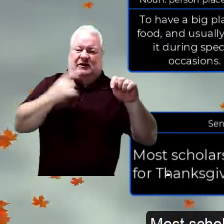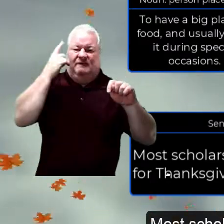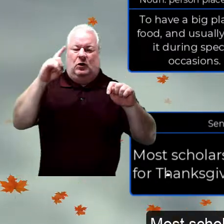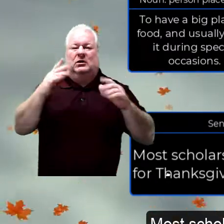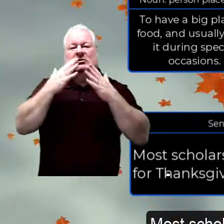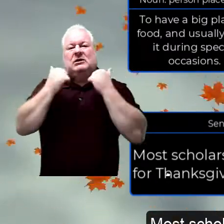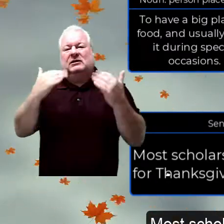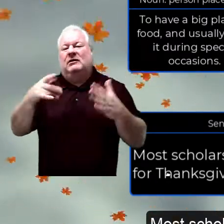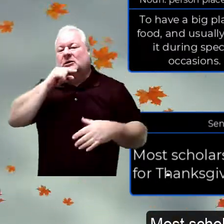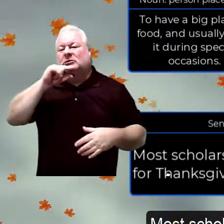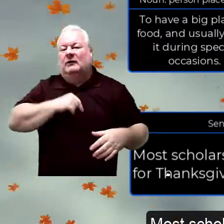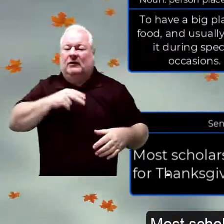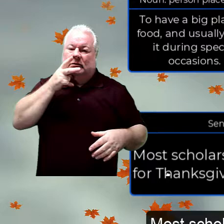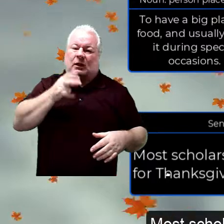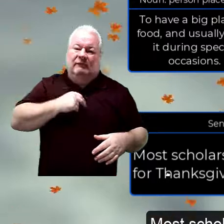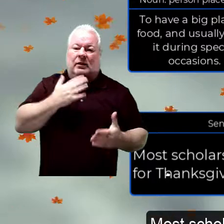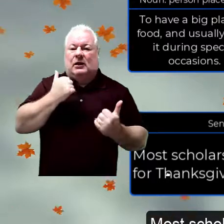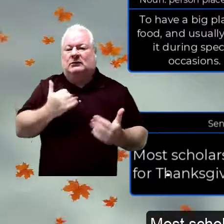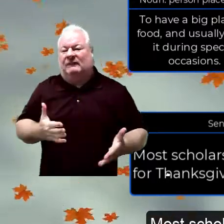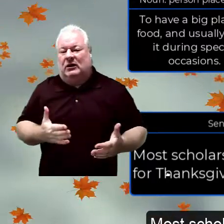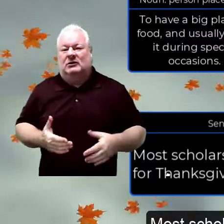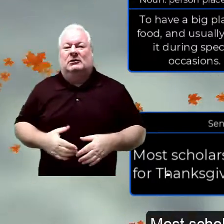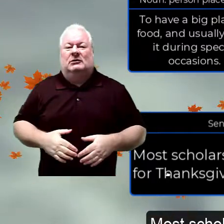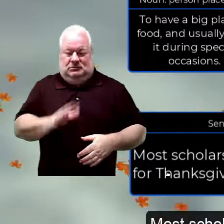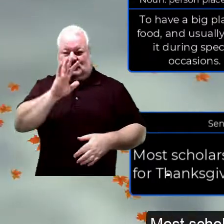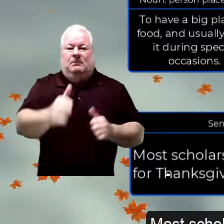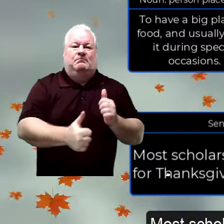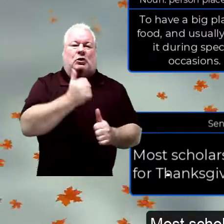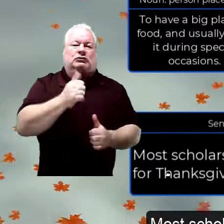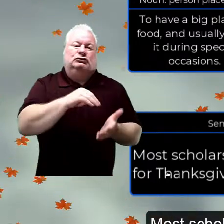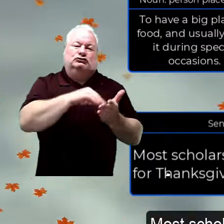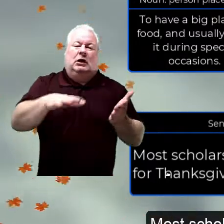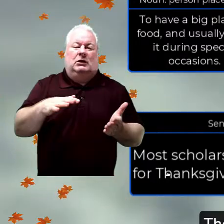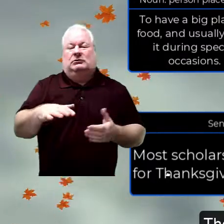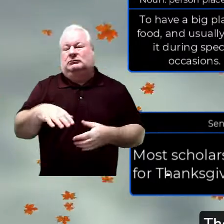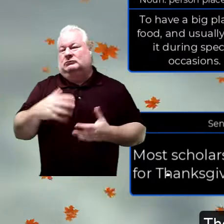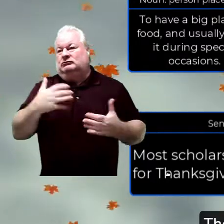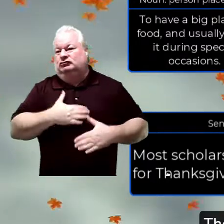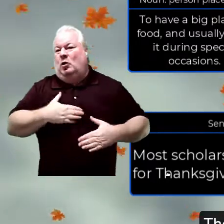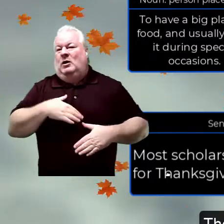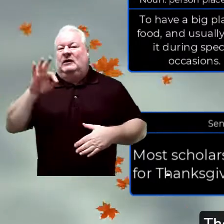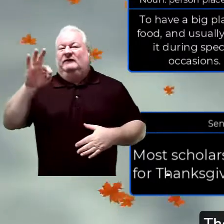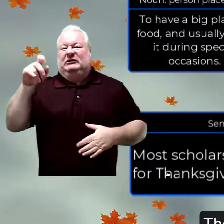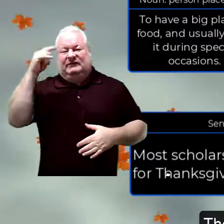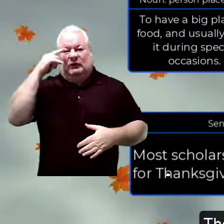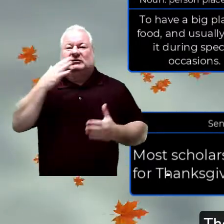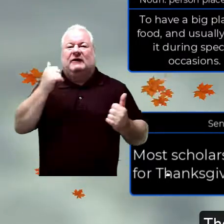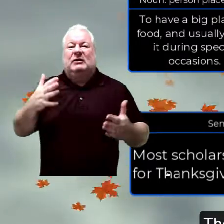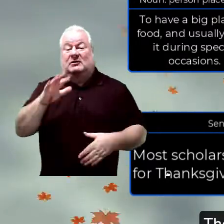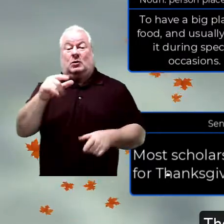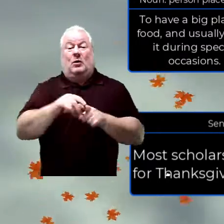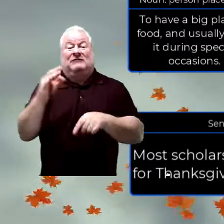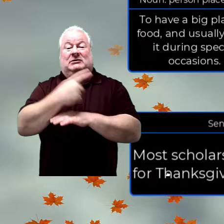Most scholars enjoy a feast for Thanksgiving. The word of the day